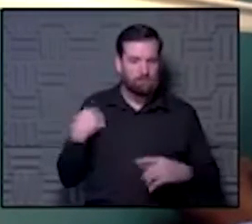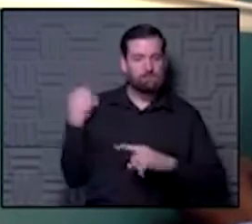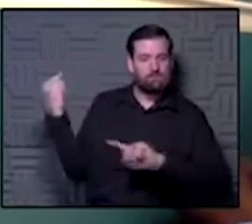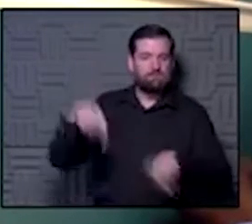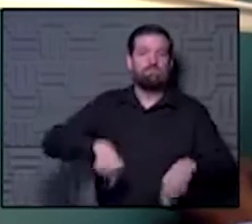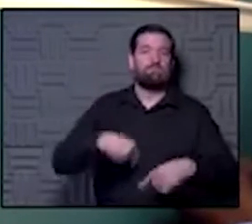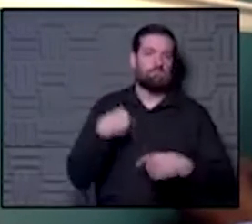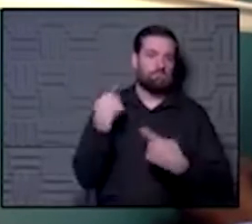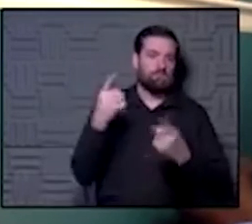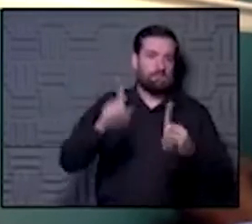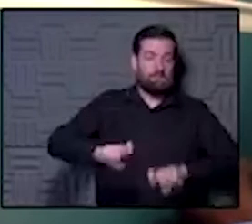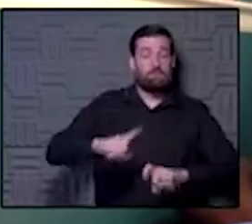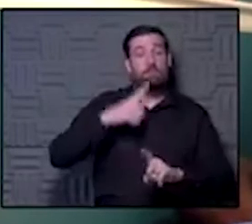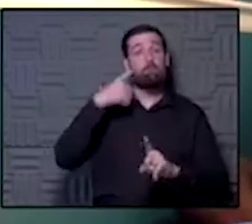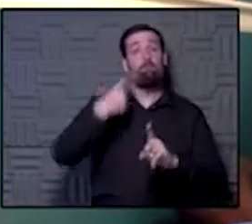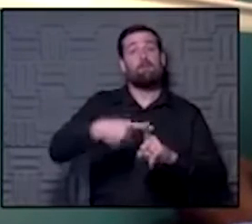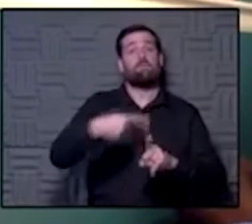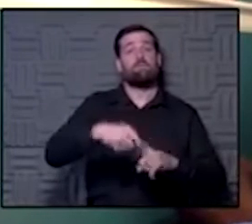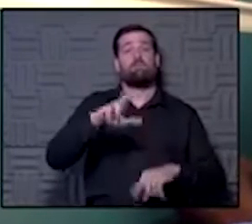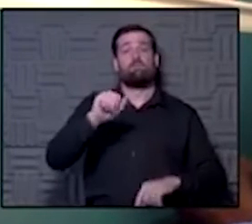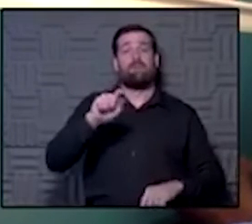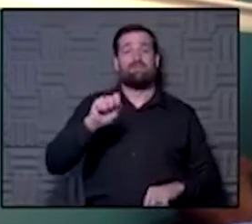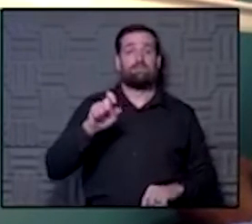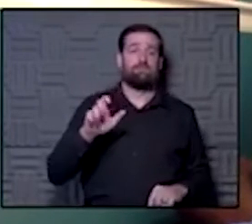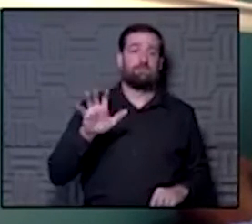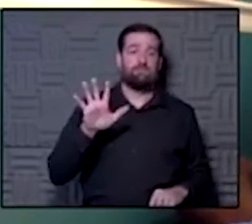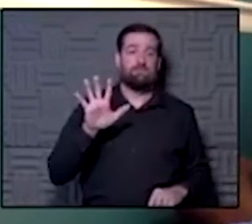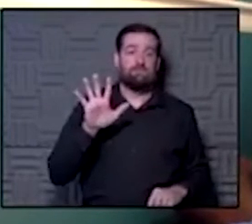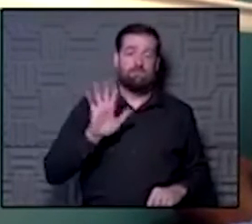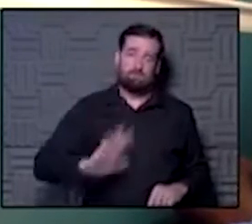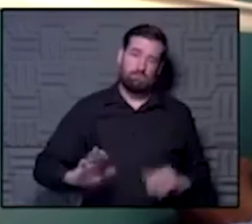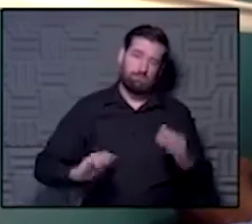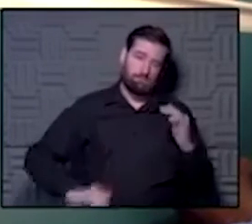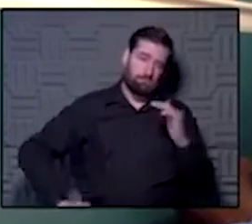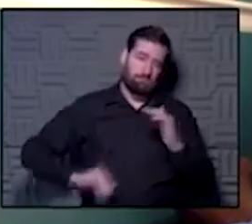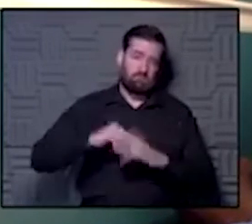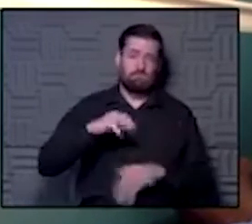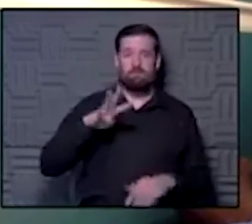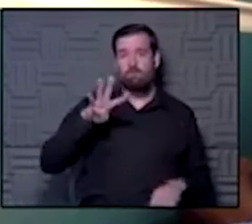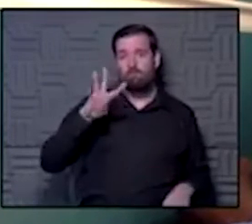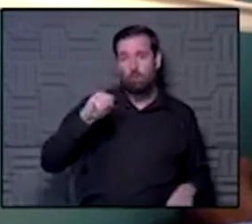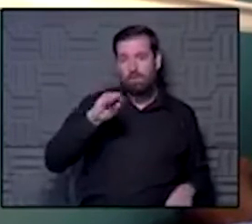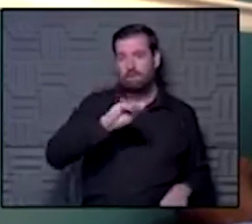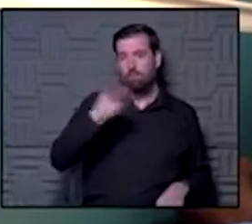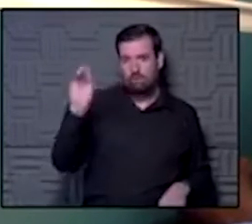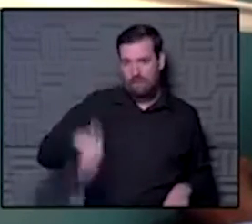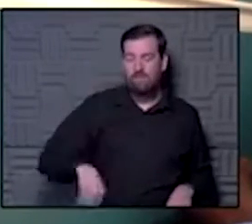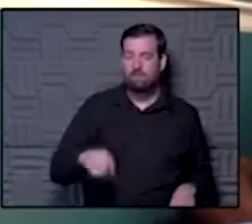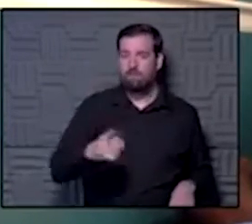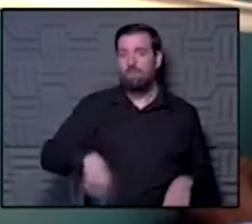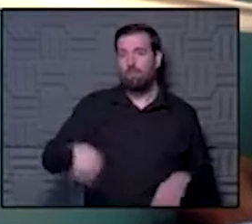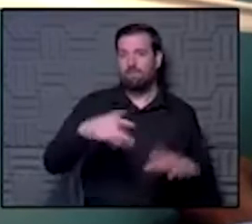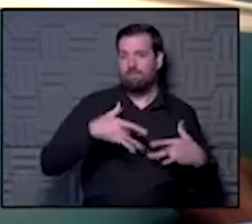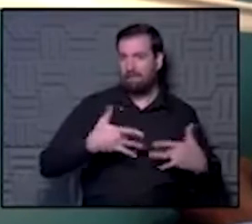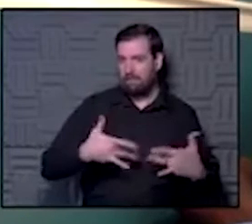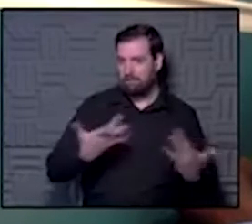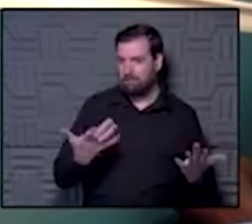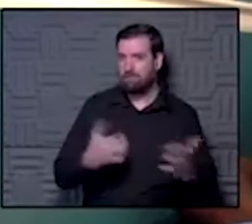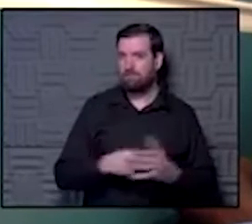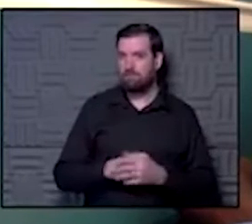And the positive rates have been as high as 40% at those events. So we're